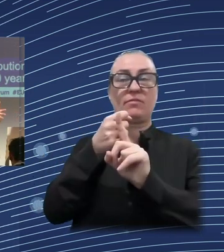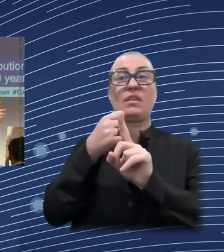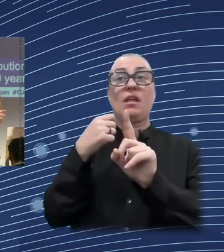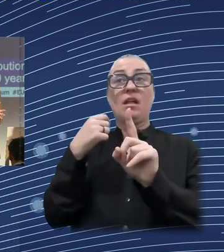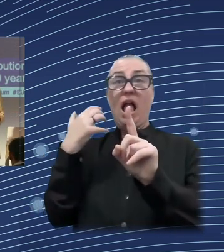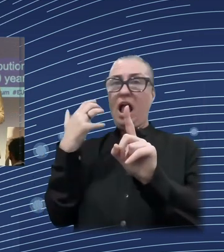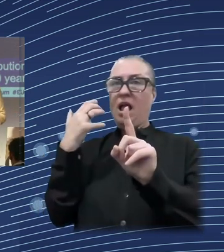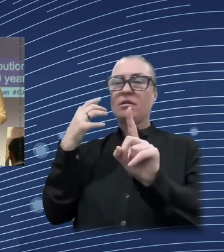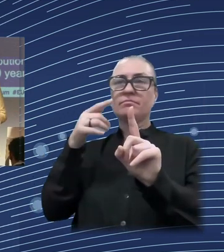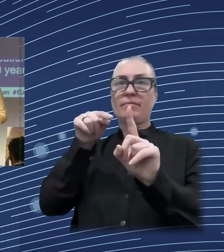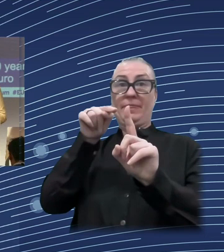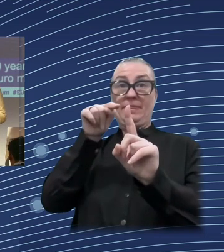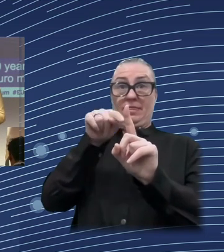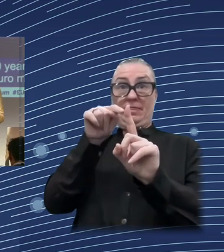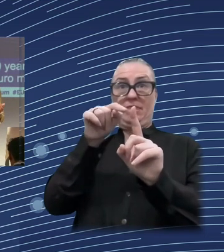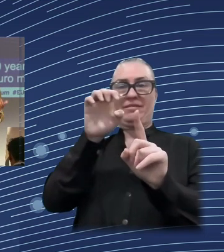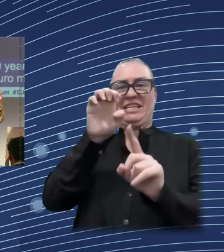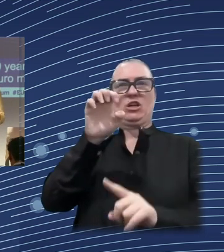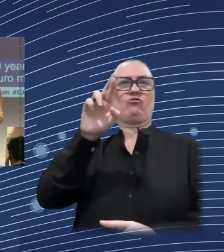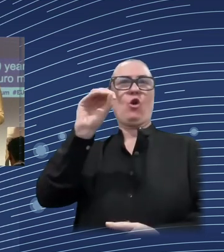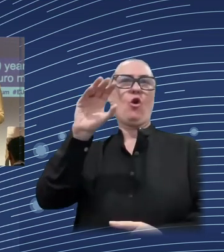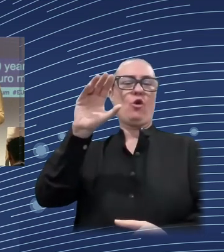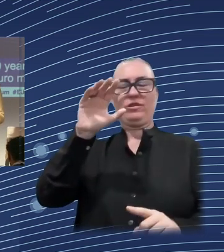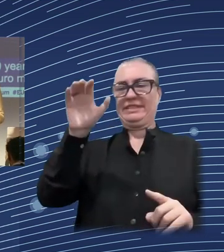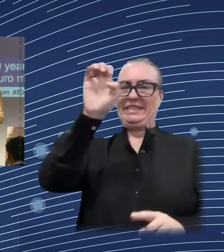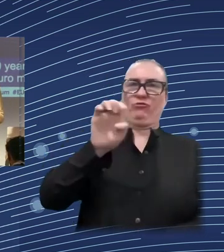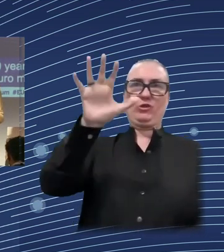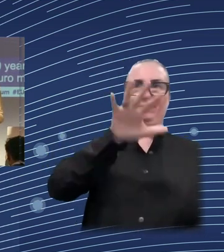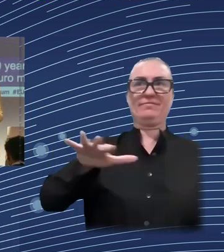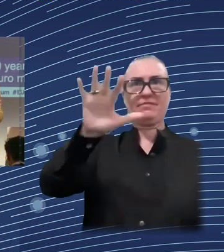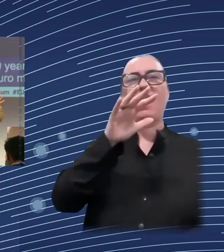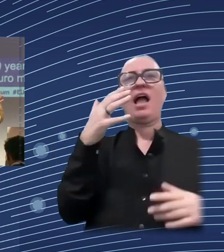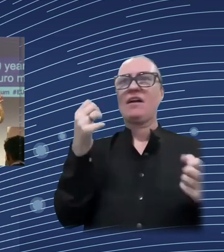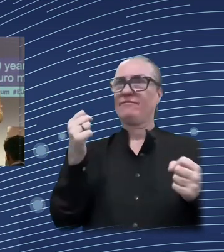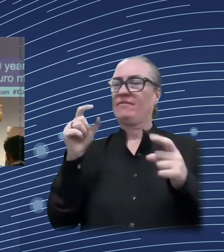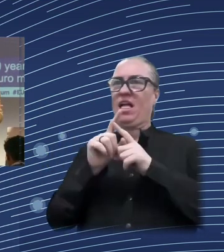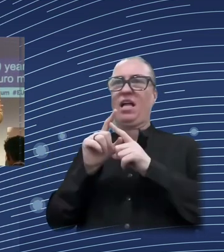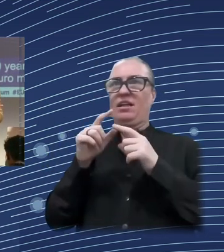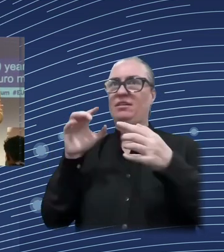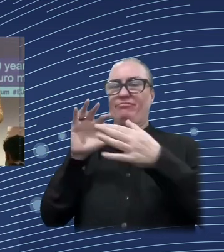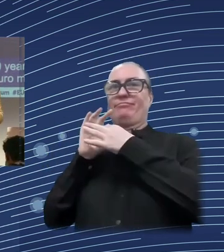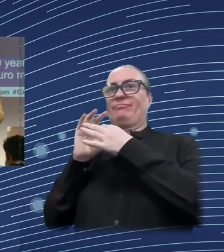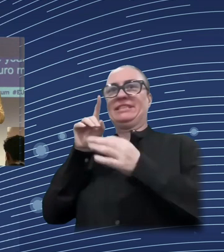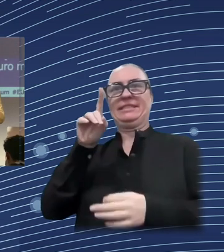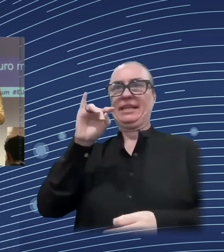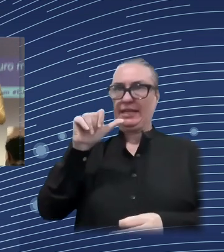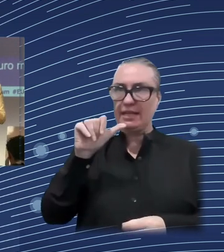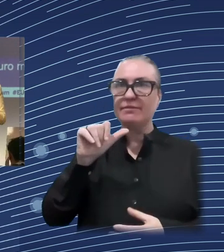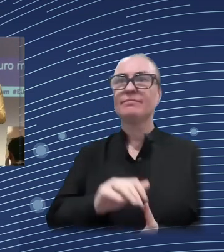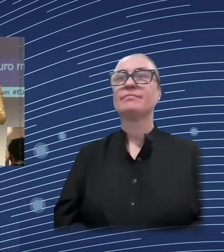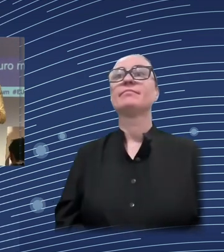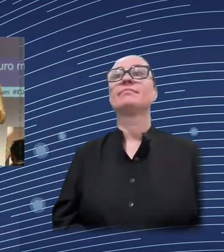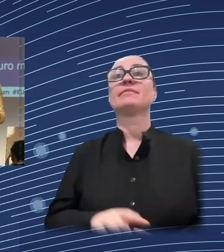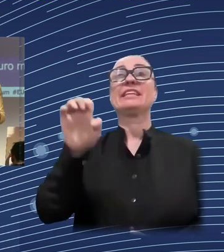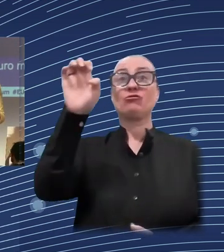cross country research. But I work at the ESRI in Dublin and my team at the ESRI, which is